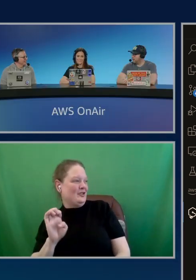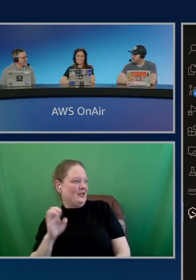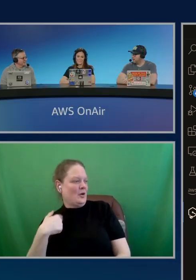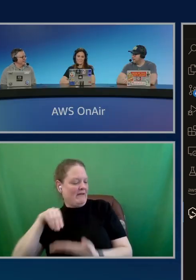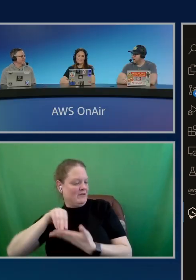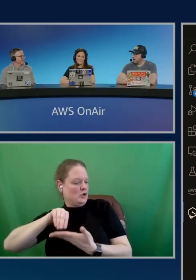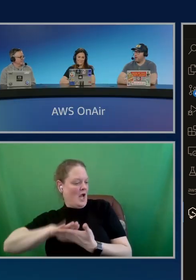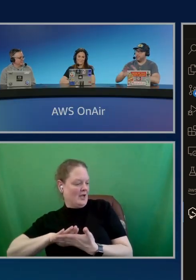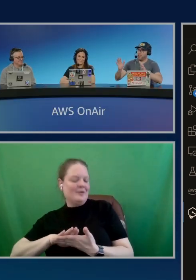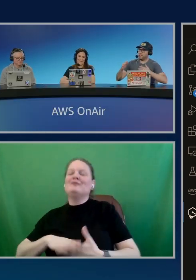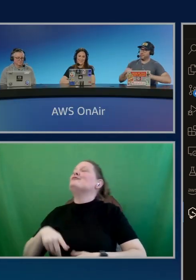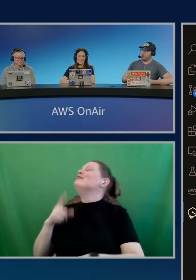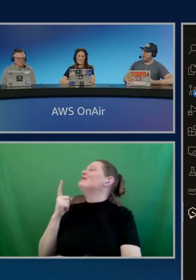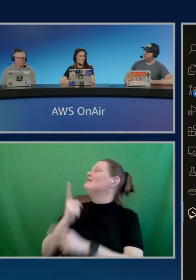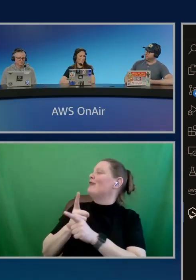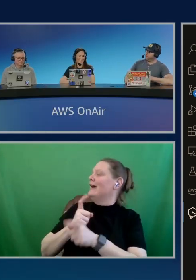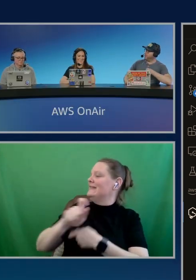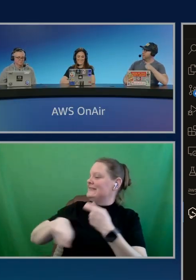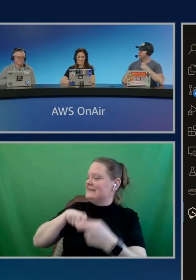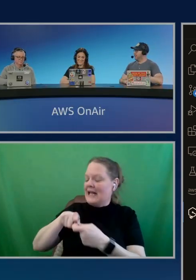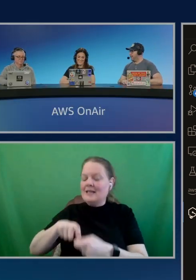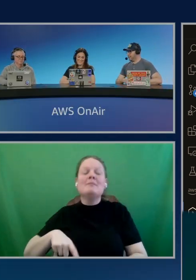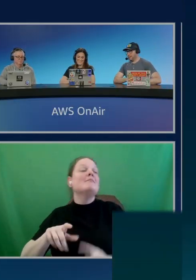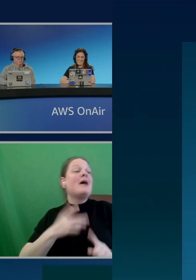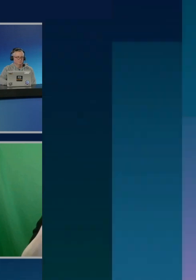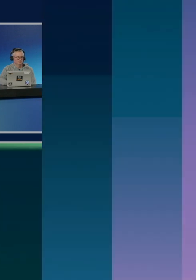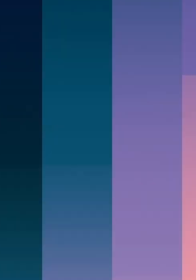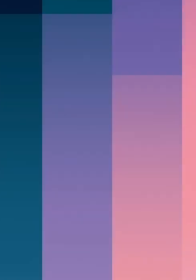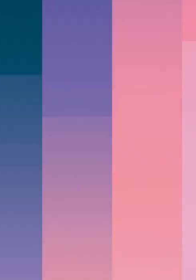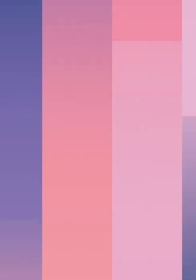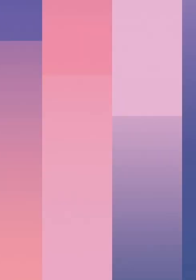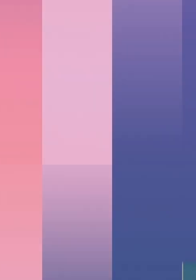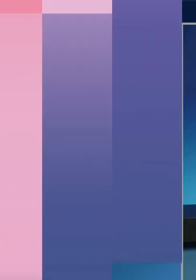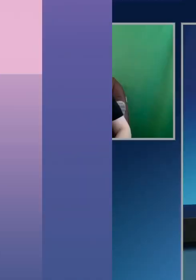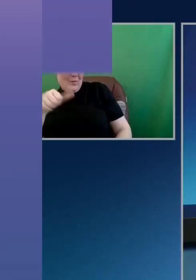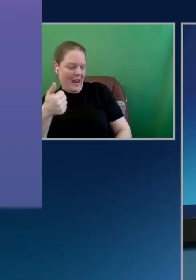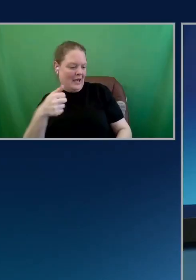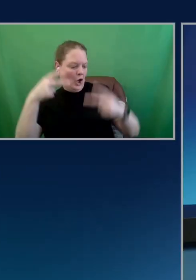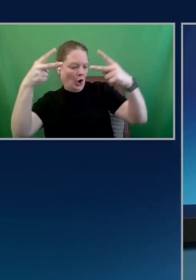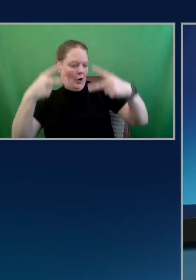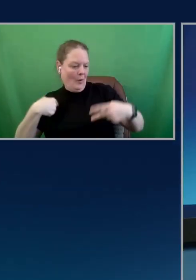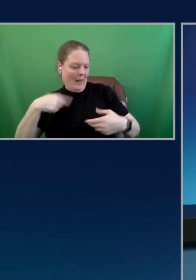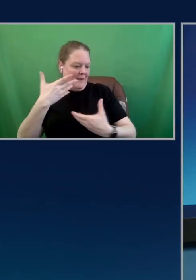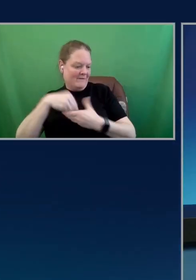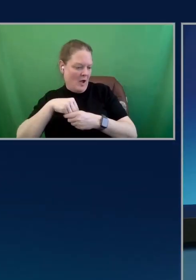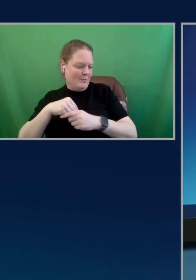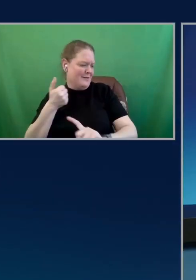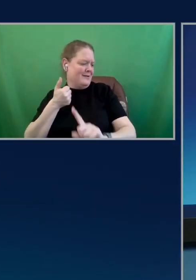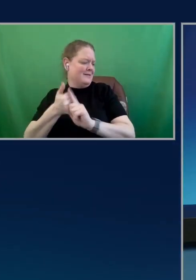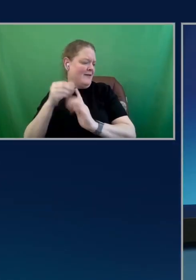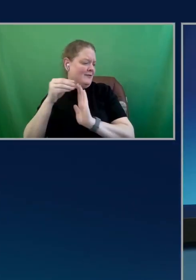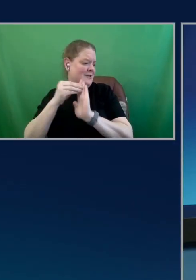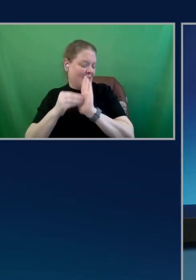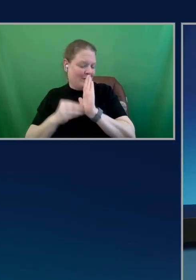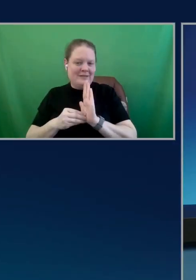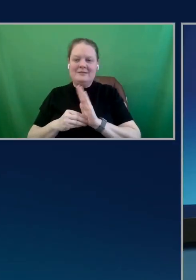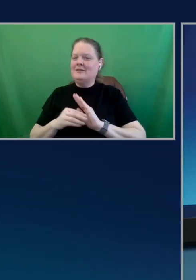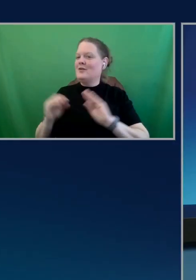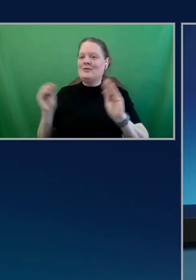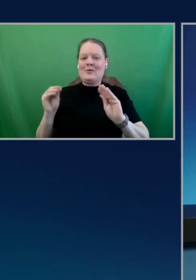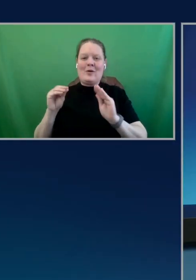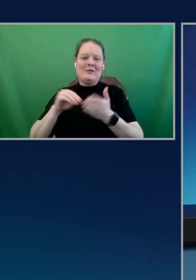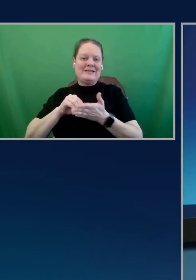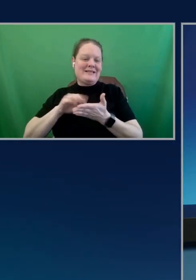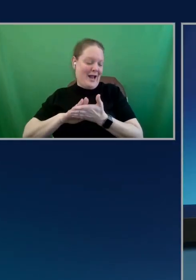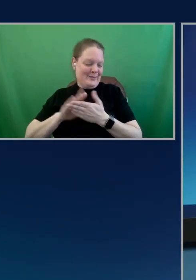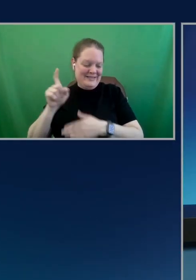Yes, exactly. But luckily, Brian, for you, any code that I'm involved in is self-documenting, so no documents needed. Yes.